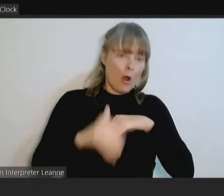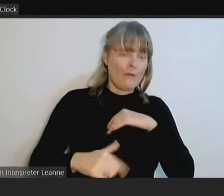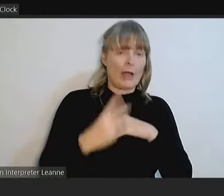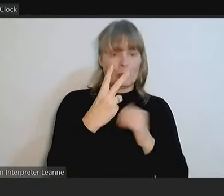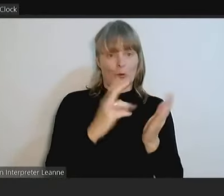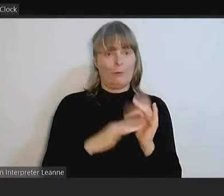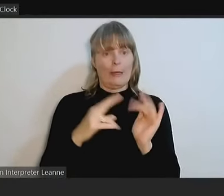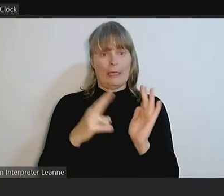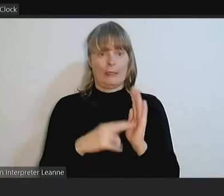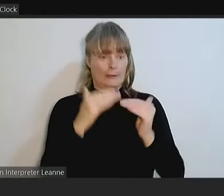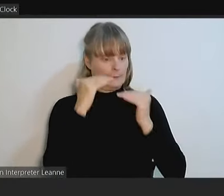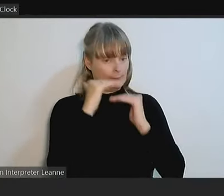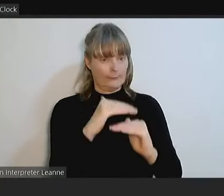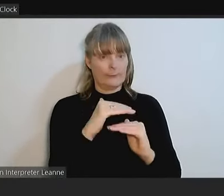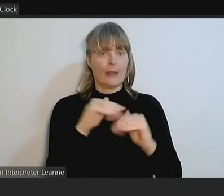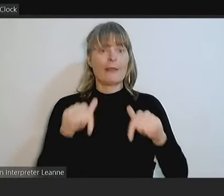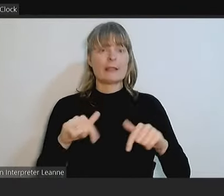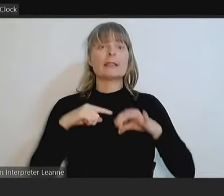question time.